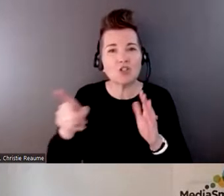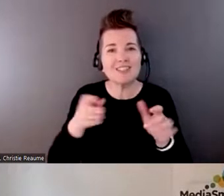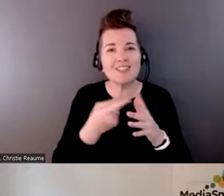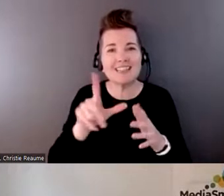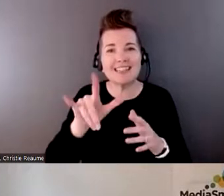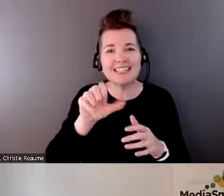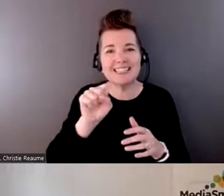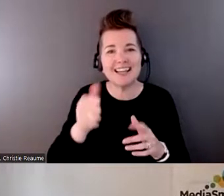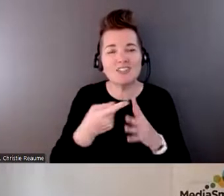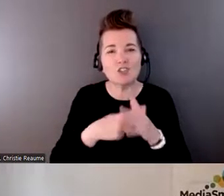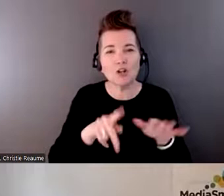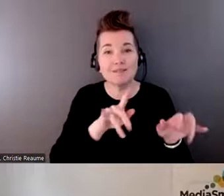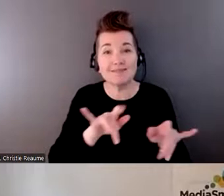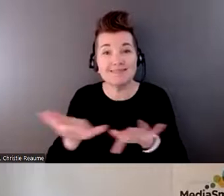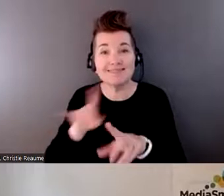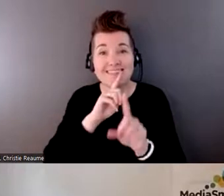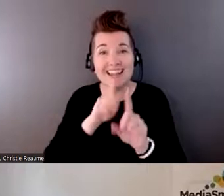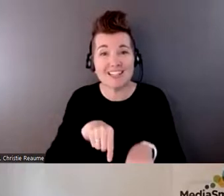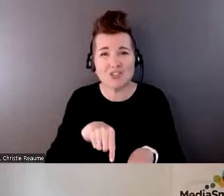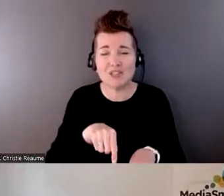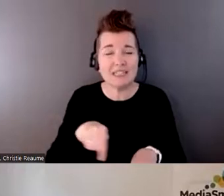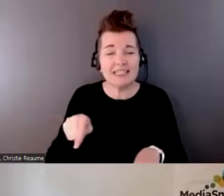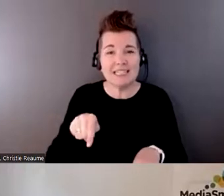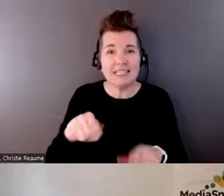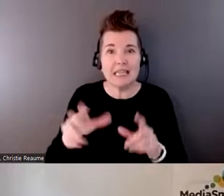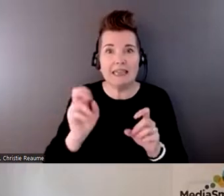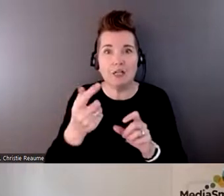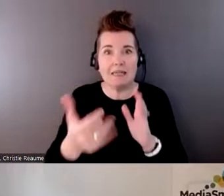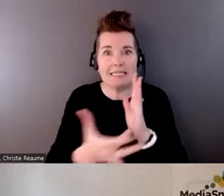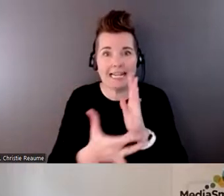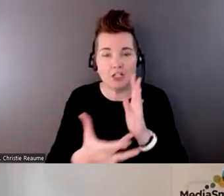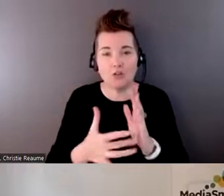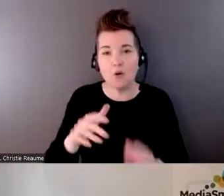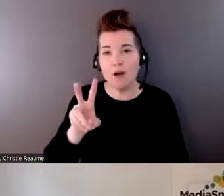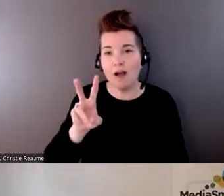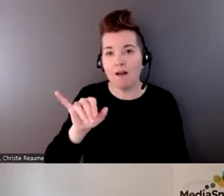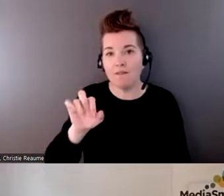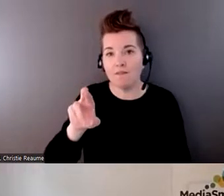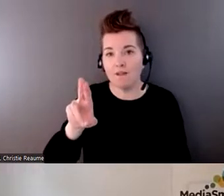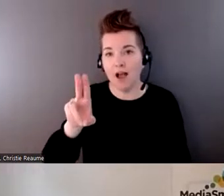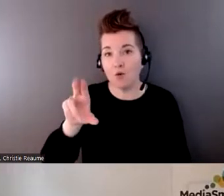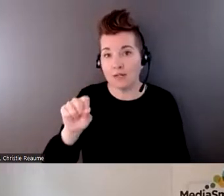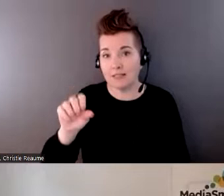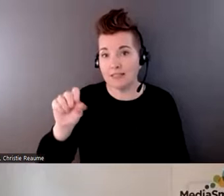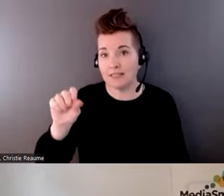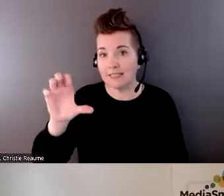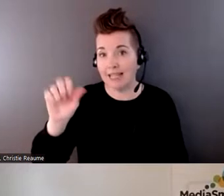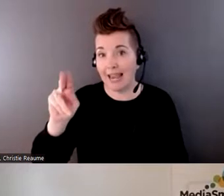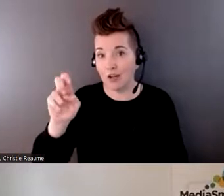virus scanners. Um, somebody was asking, are they actually still efficient? I've heard they're not. What do you recommend?